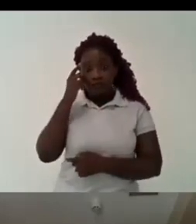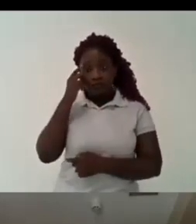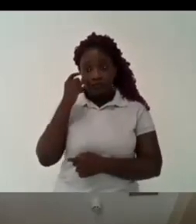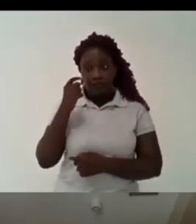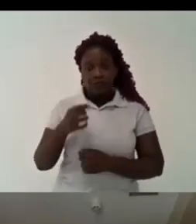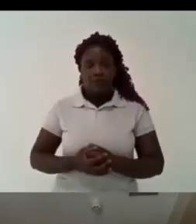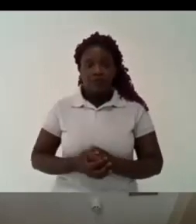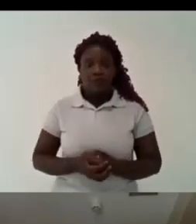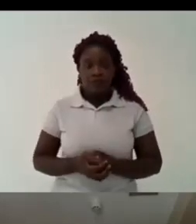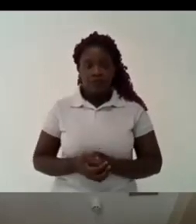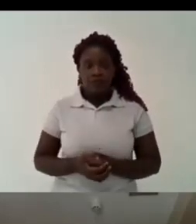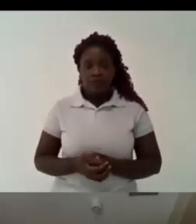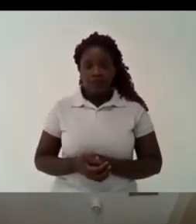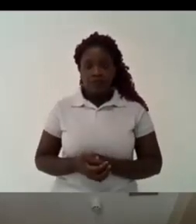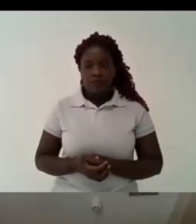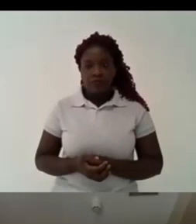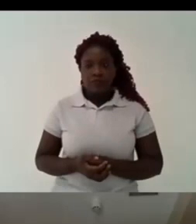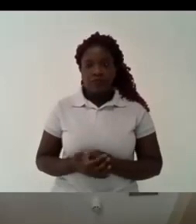and the process